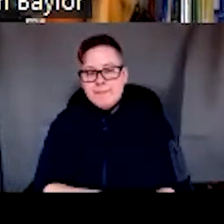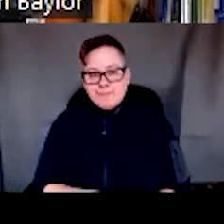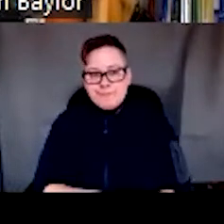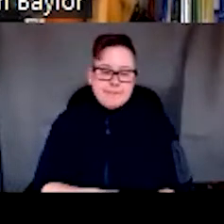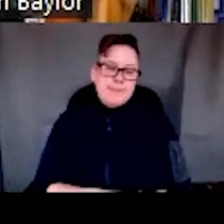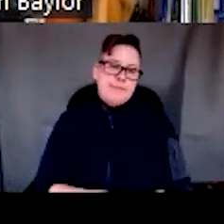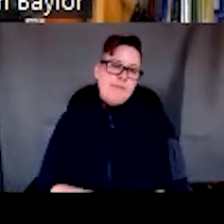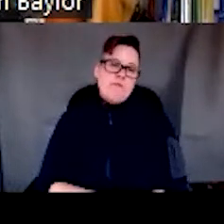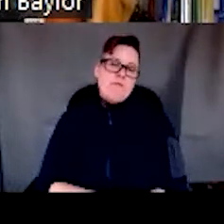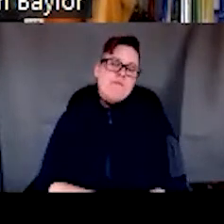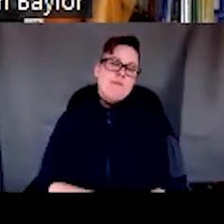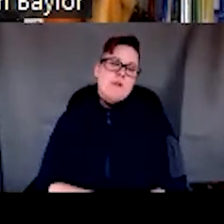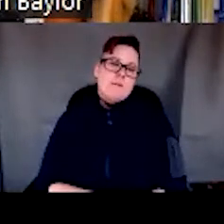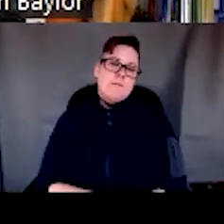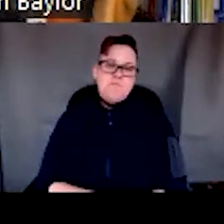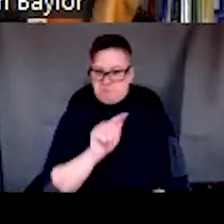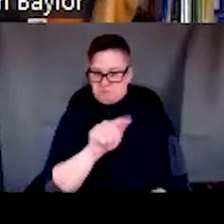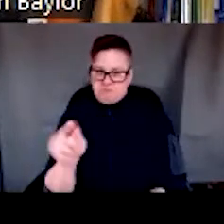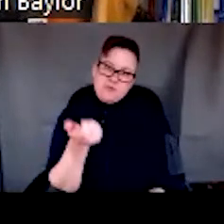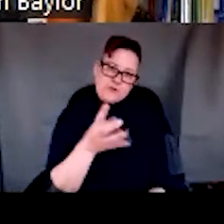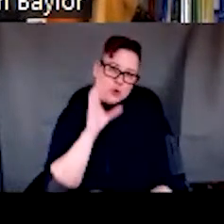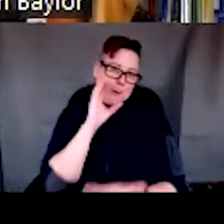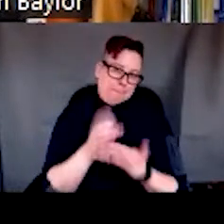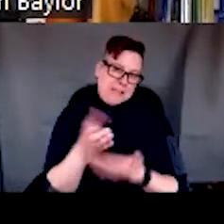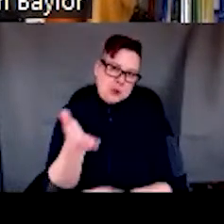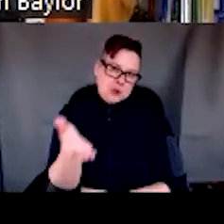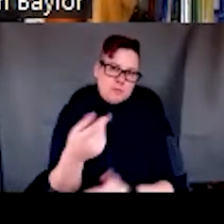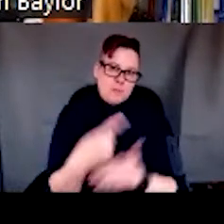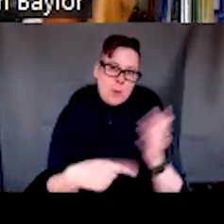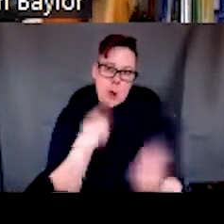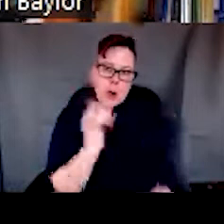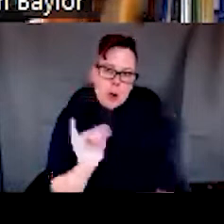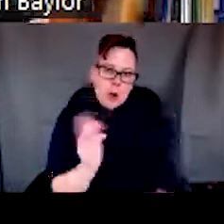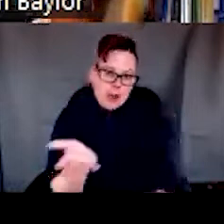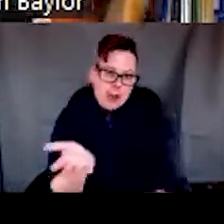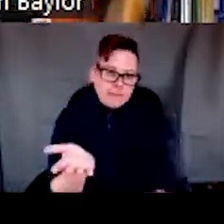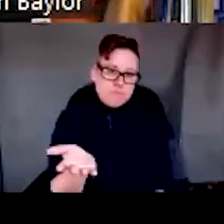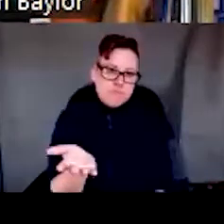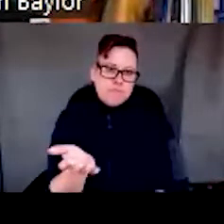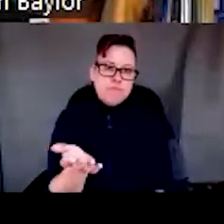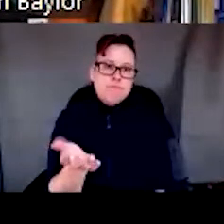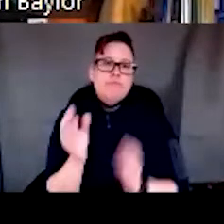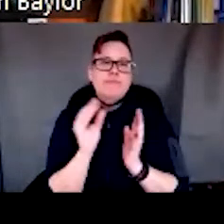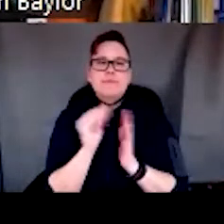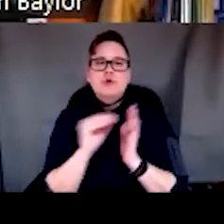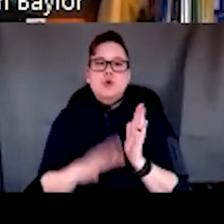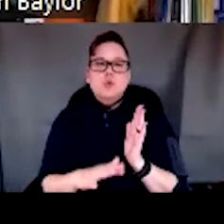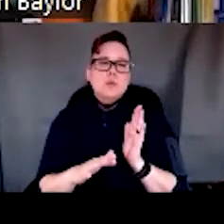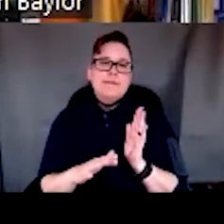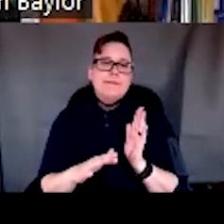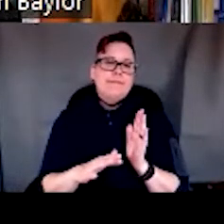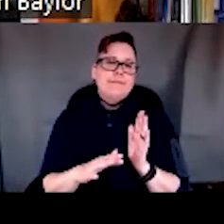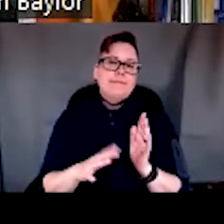And so, you know, I have a few pictures of what, of what this looks like where students have to, um,